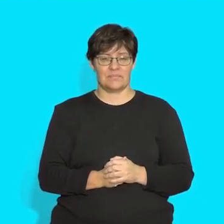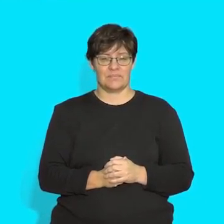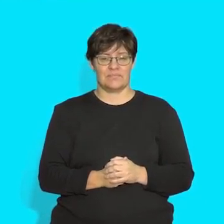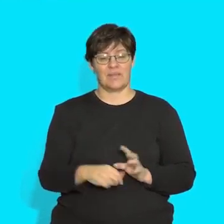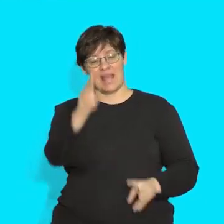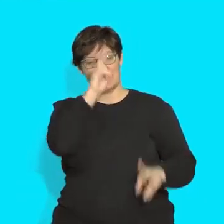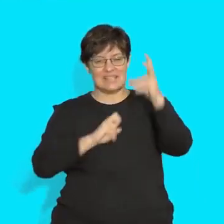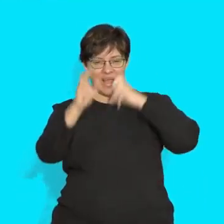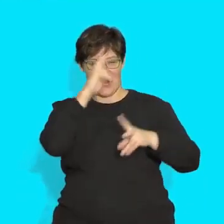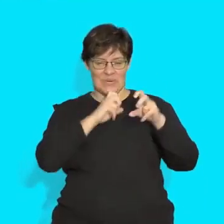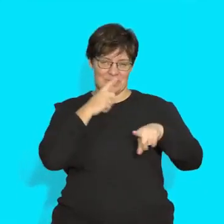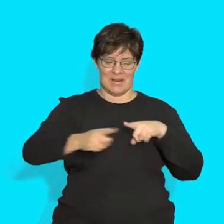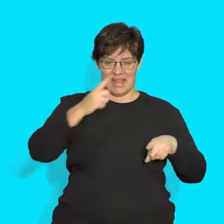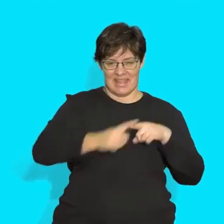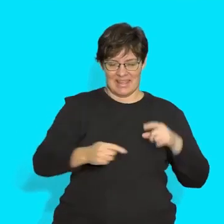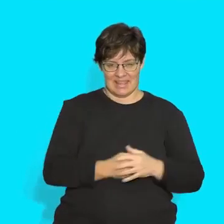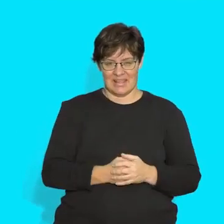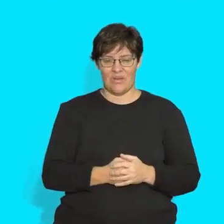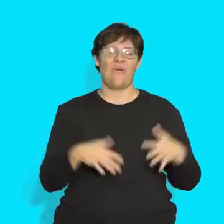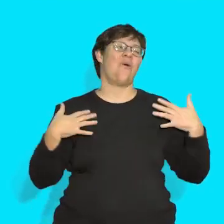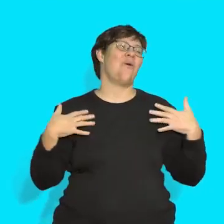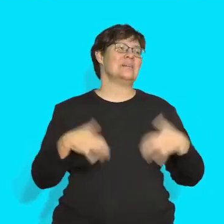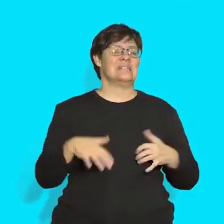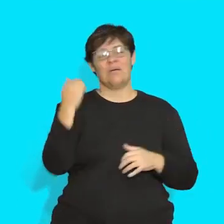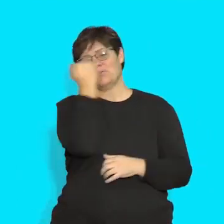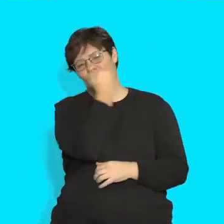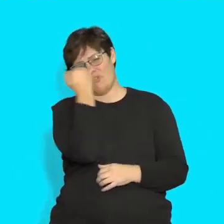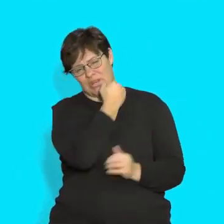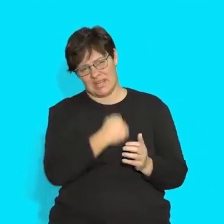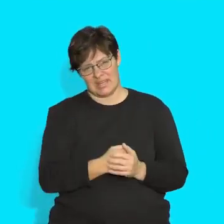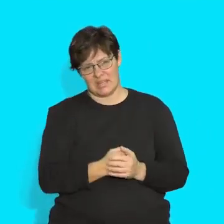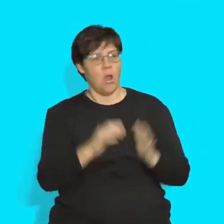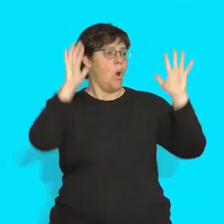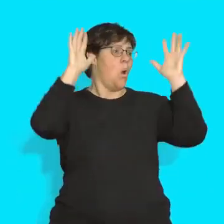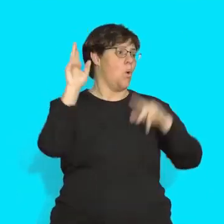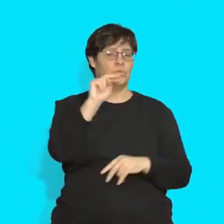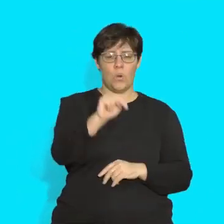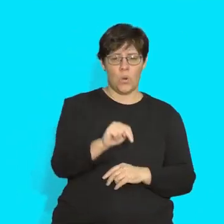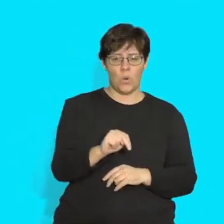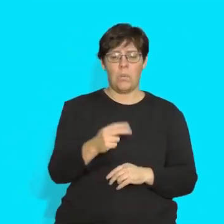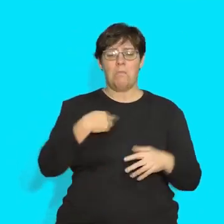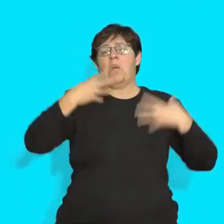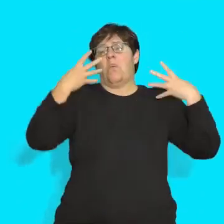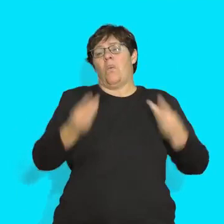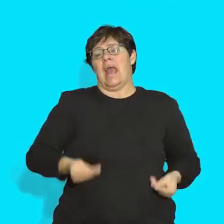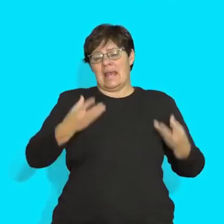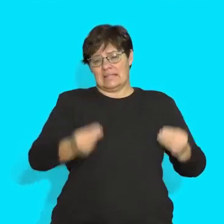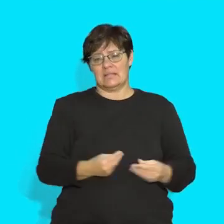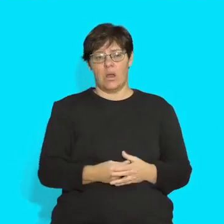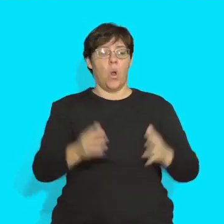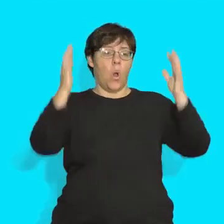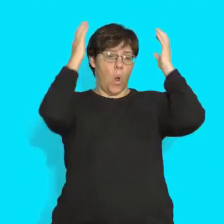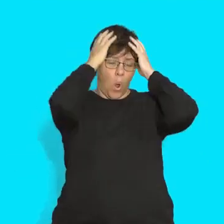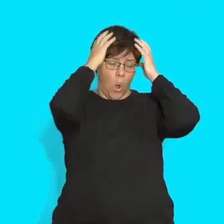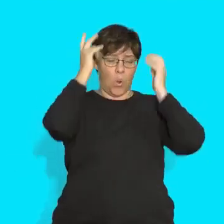Sound play. Oh, I'm so sorry. Oh, no. I got wet. Oh, dear.